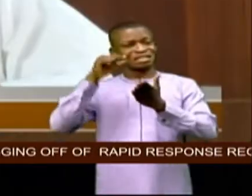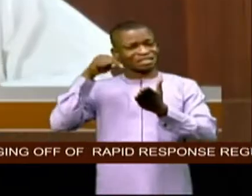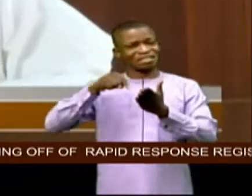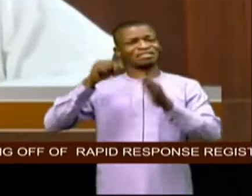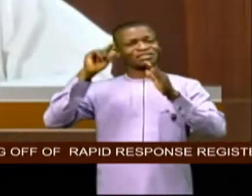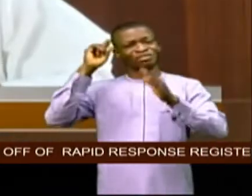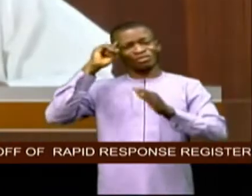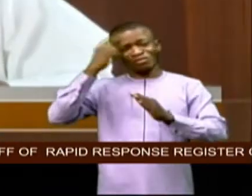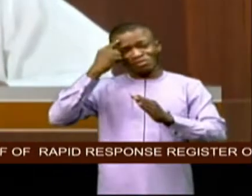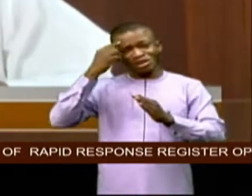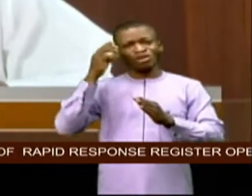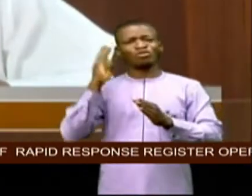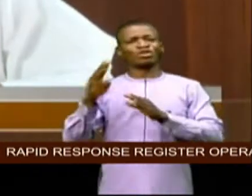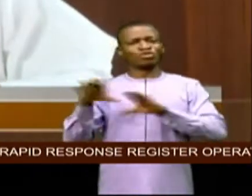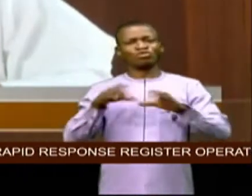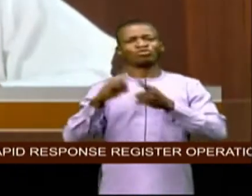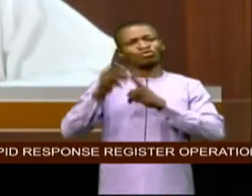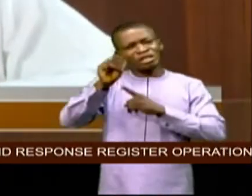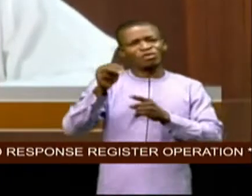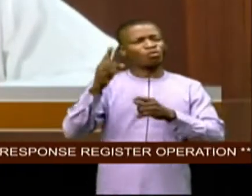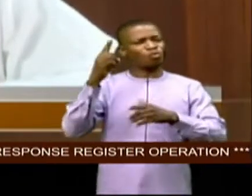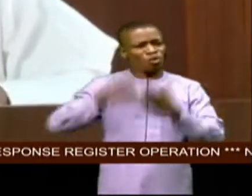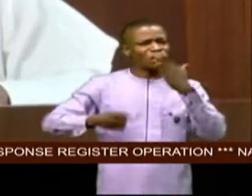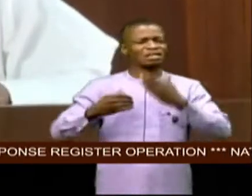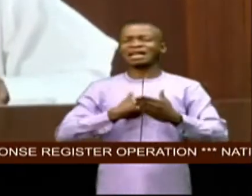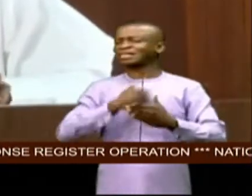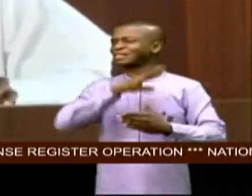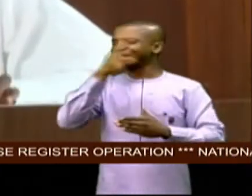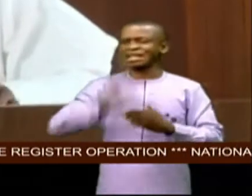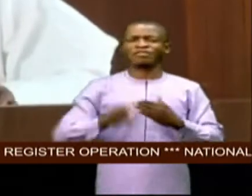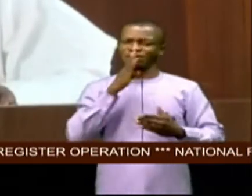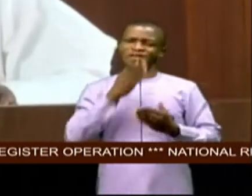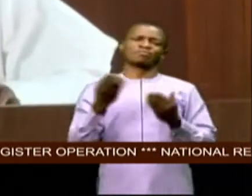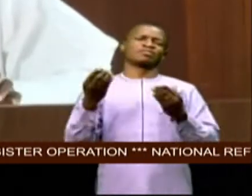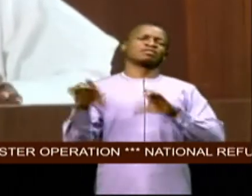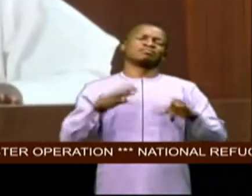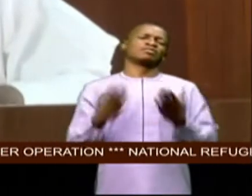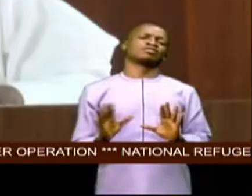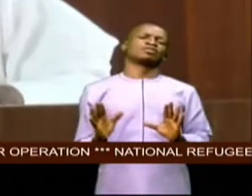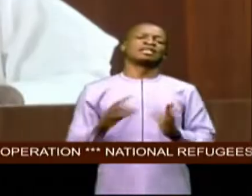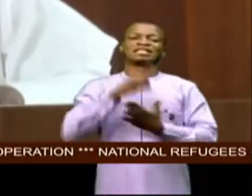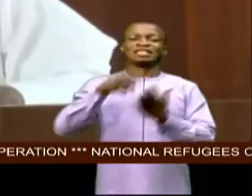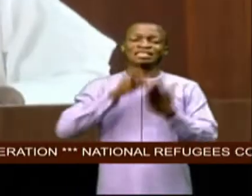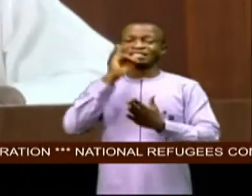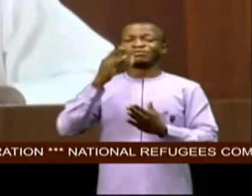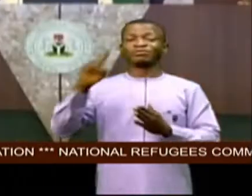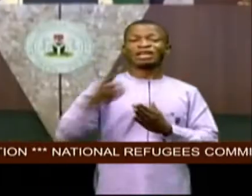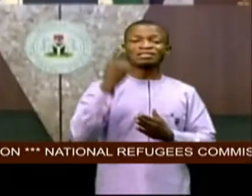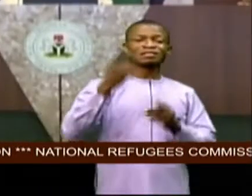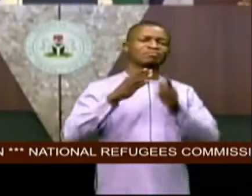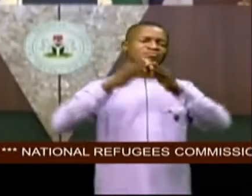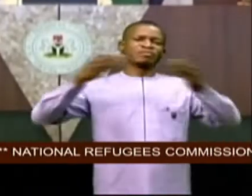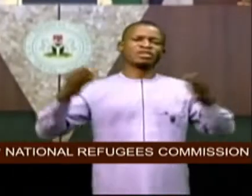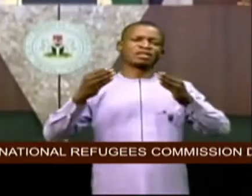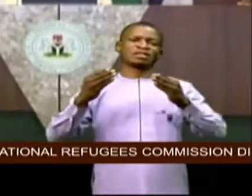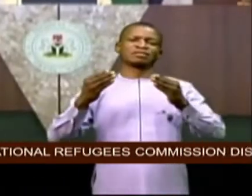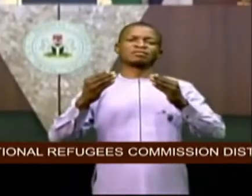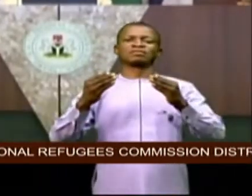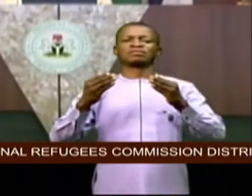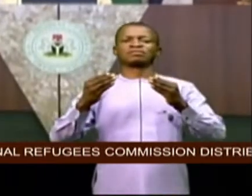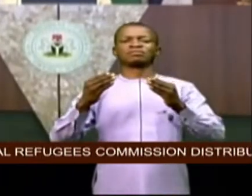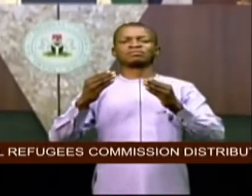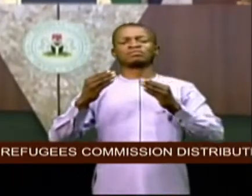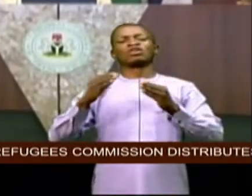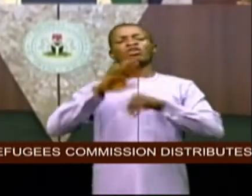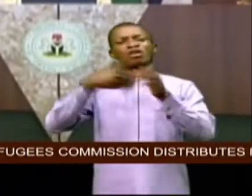to them what has never been done and this is the first the biggest step all the promises the president